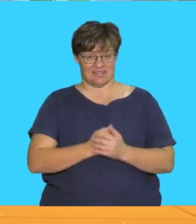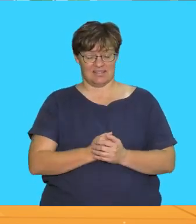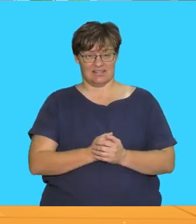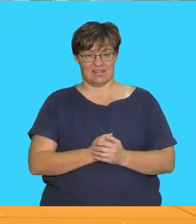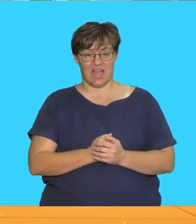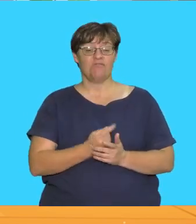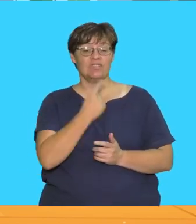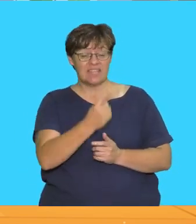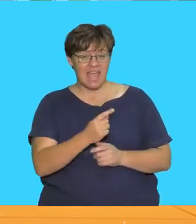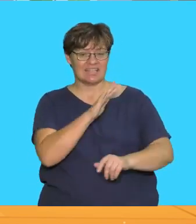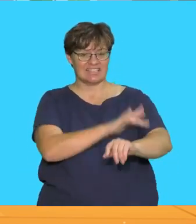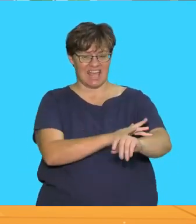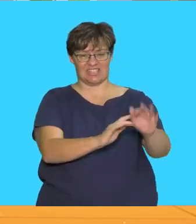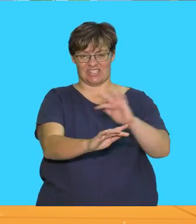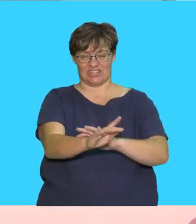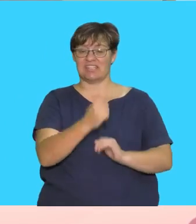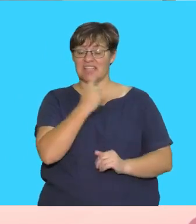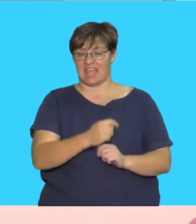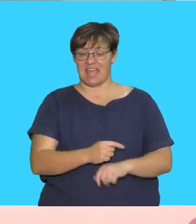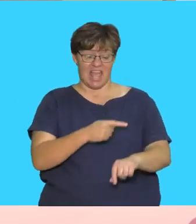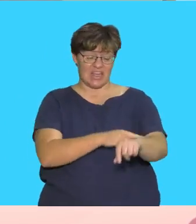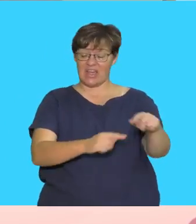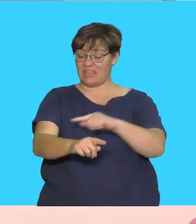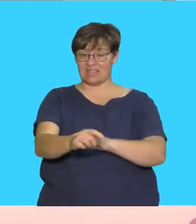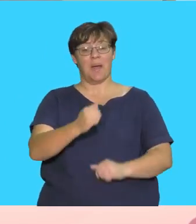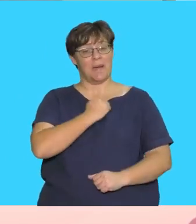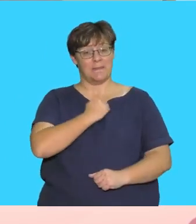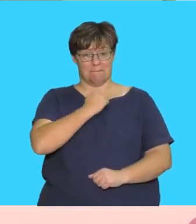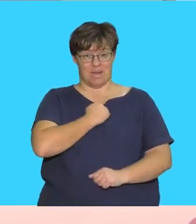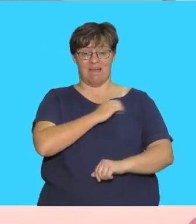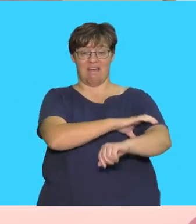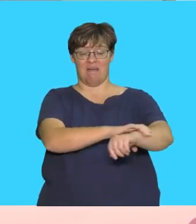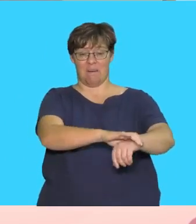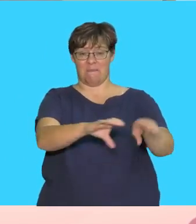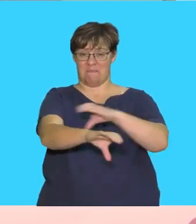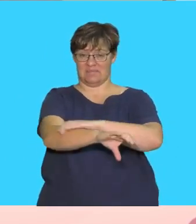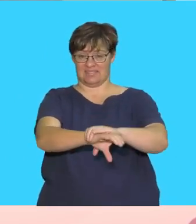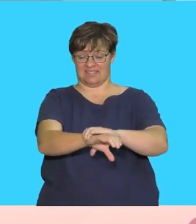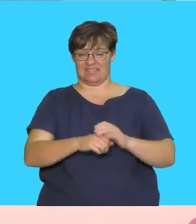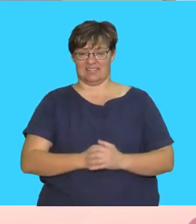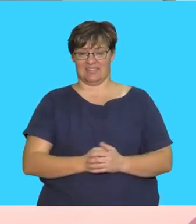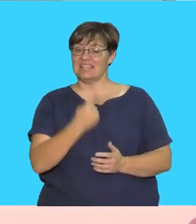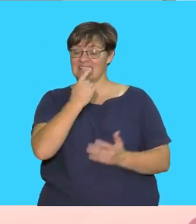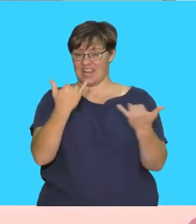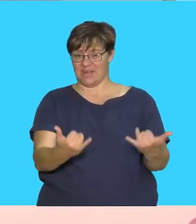touch your arms say these are my arms say it now